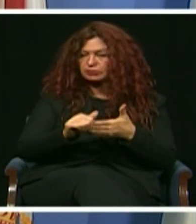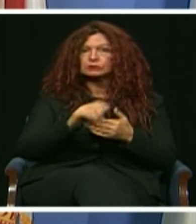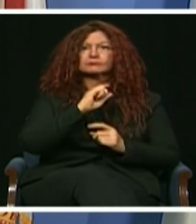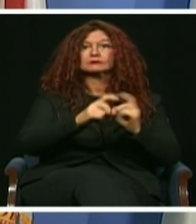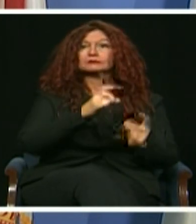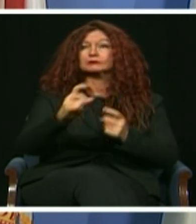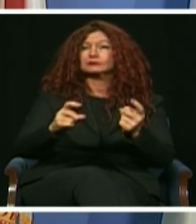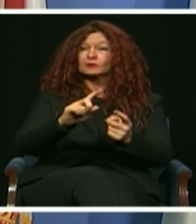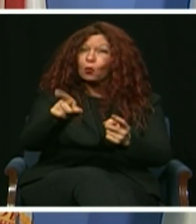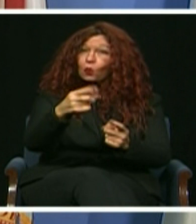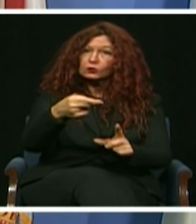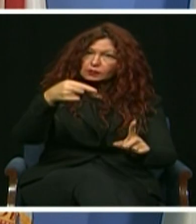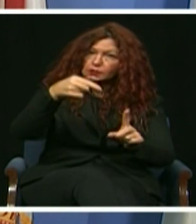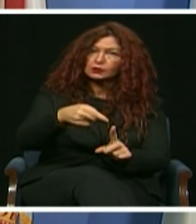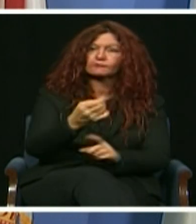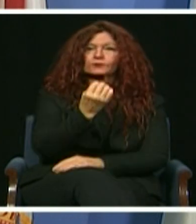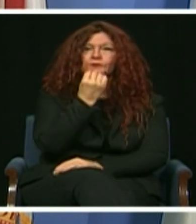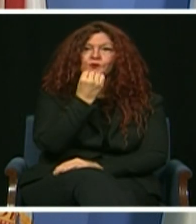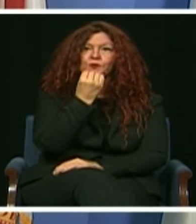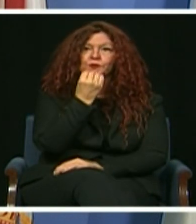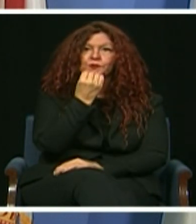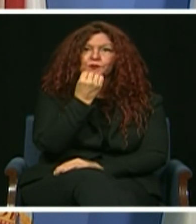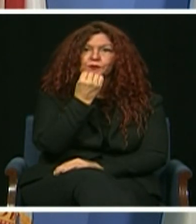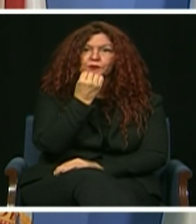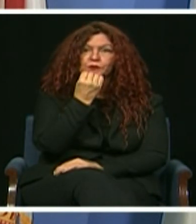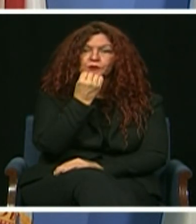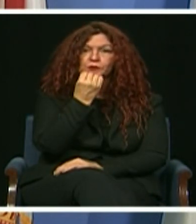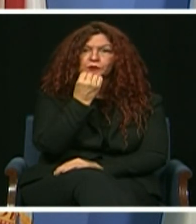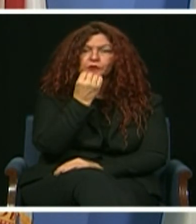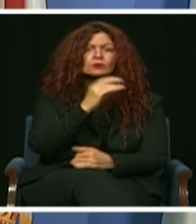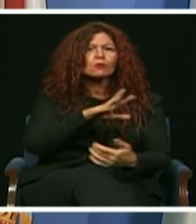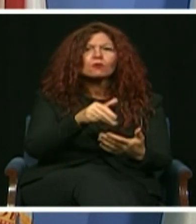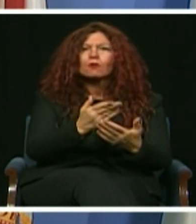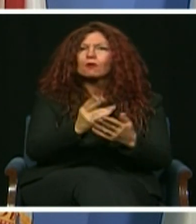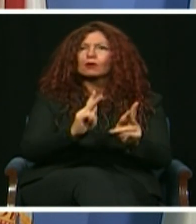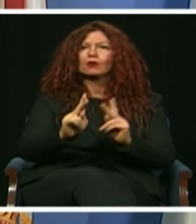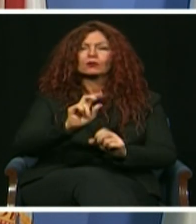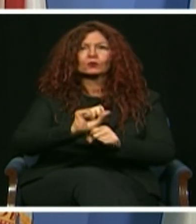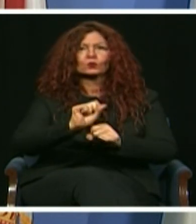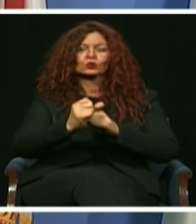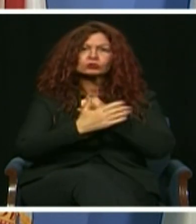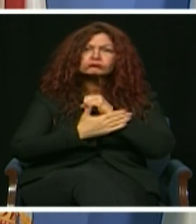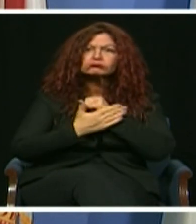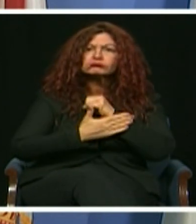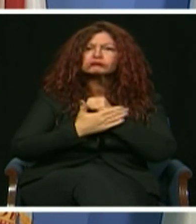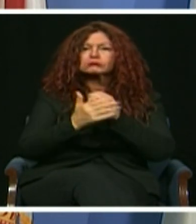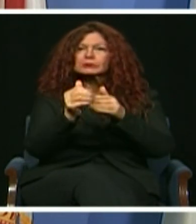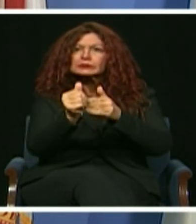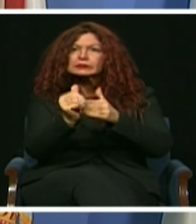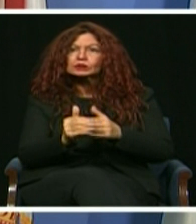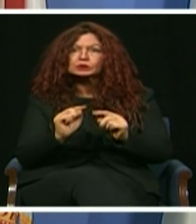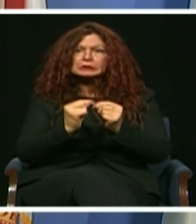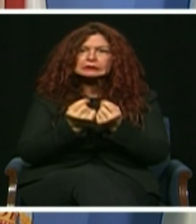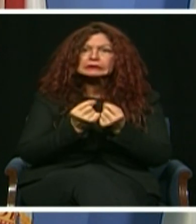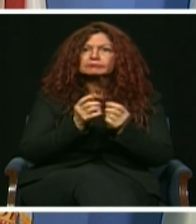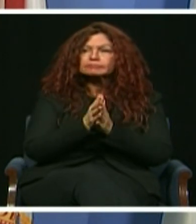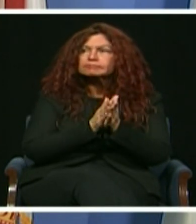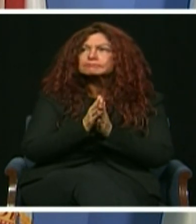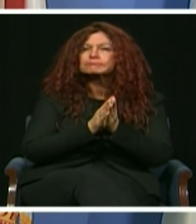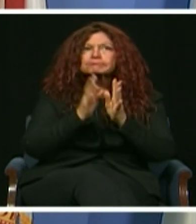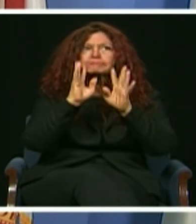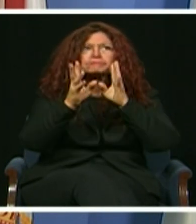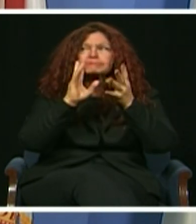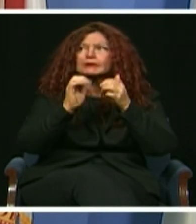distributions and other relief programs. All our county leaders and teams stepped up in new ways to serve and protect our residents during this